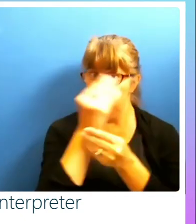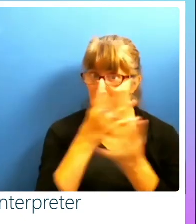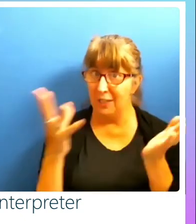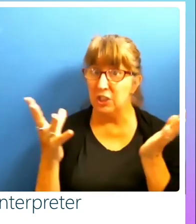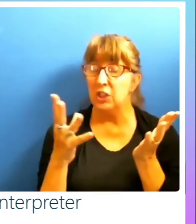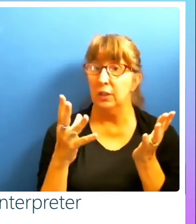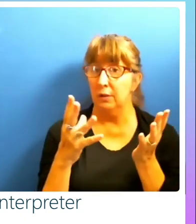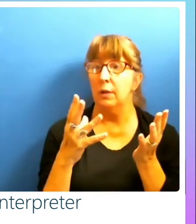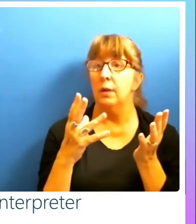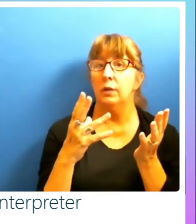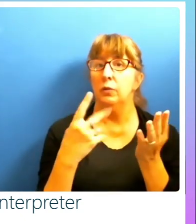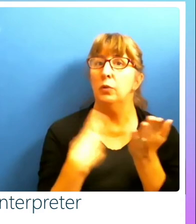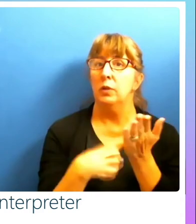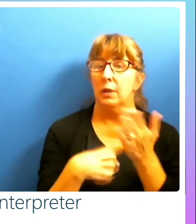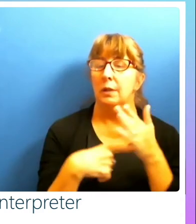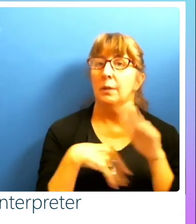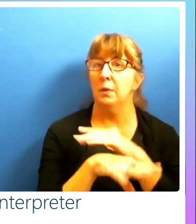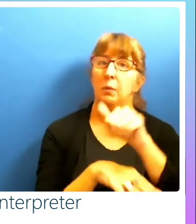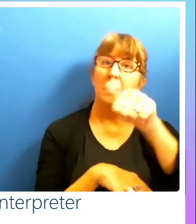of decision makers.